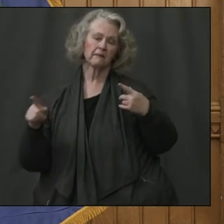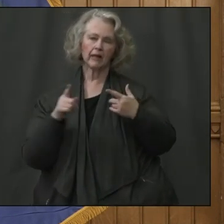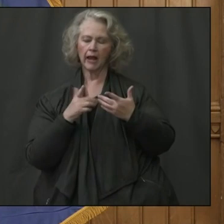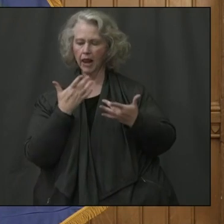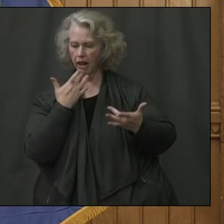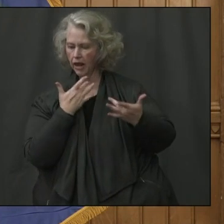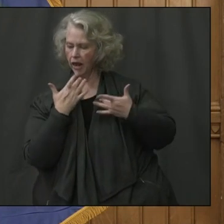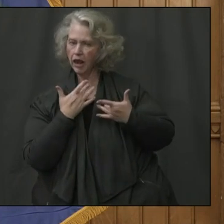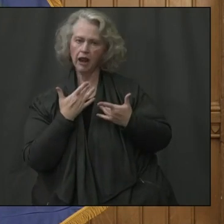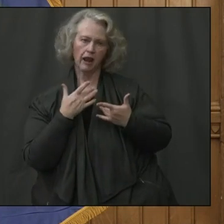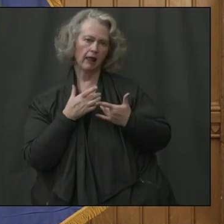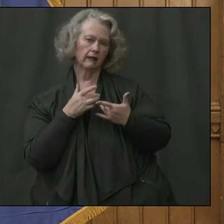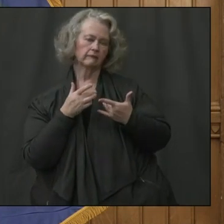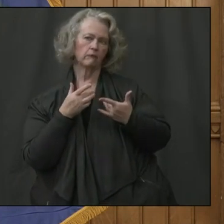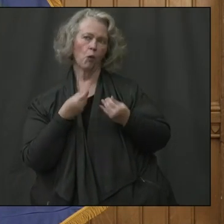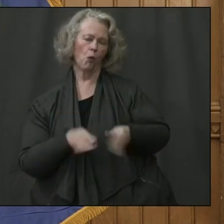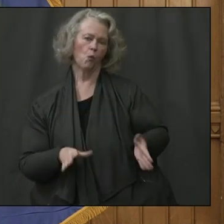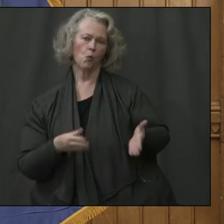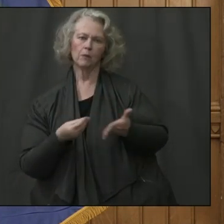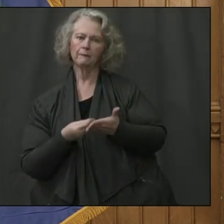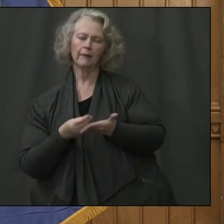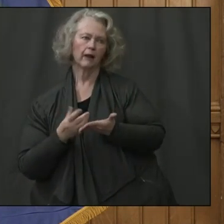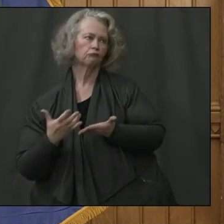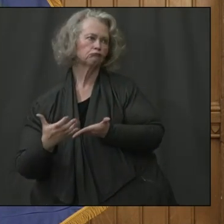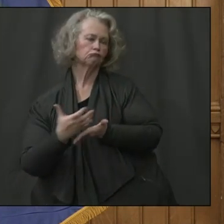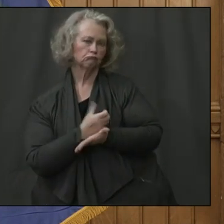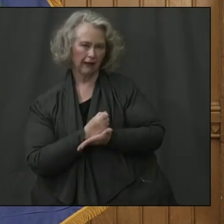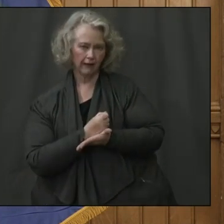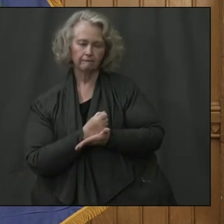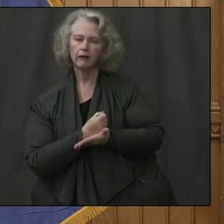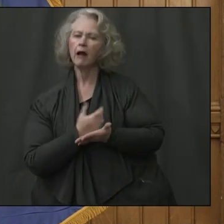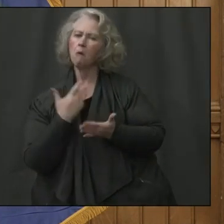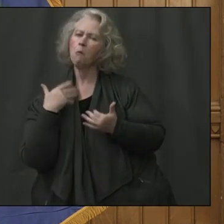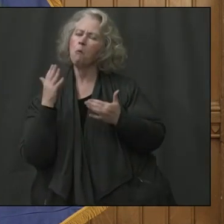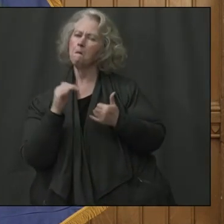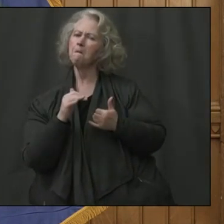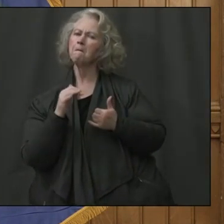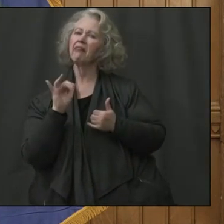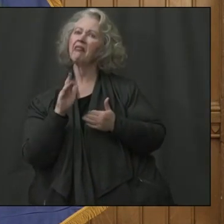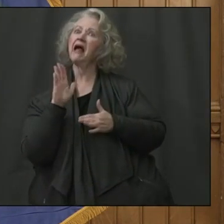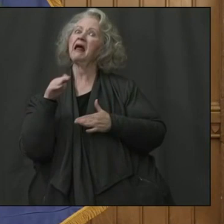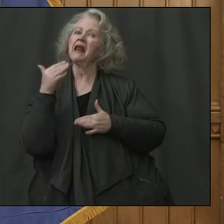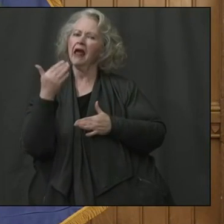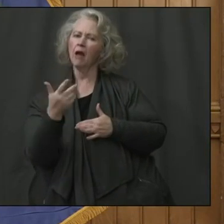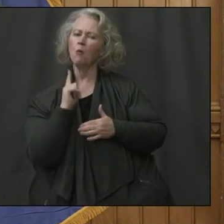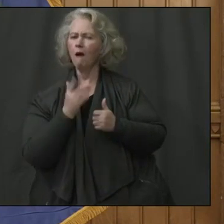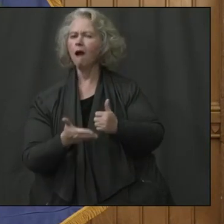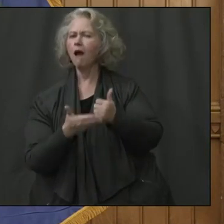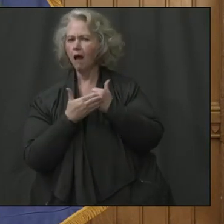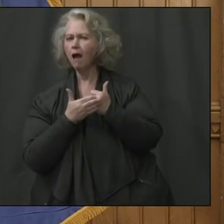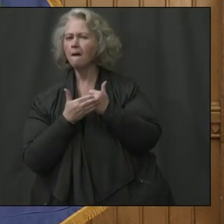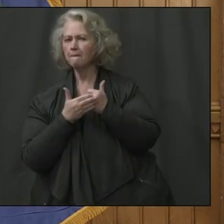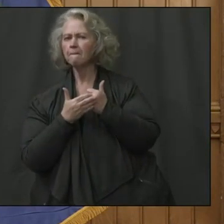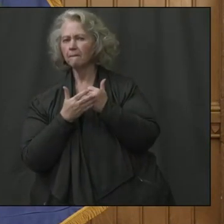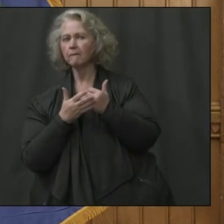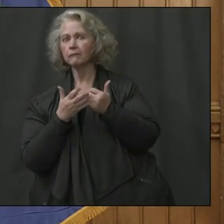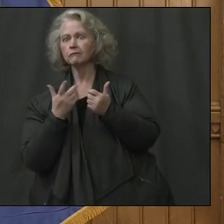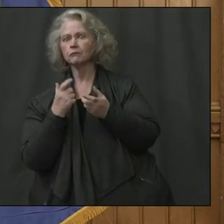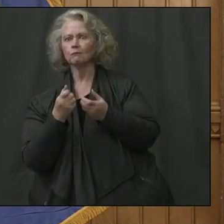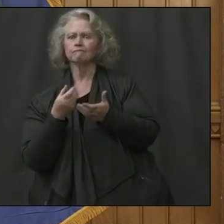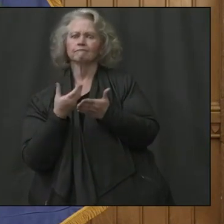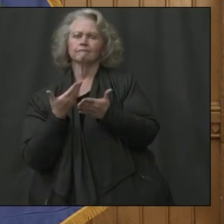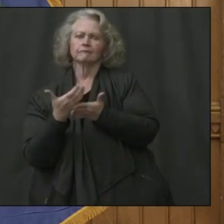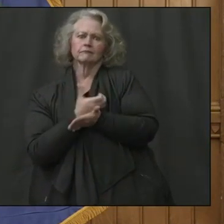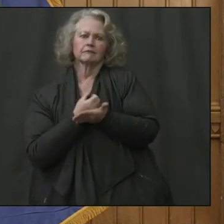I think it's going to be very important that the next supplemental, uh, at least reimburse us for some of the revenue shortfalls, because, uh, that could be, um,